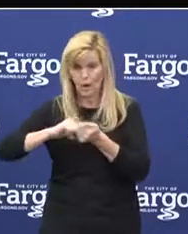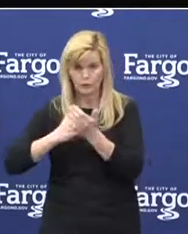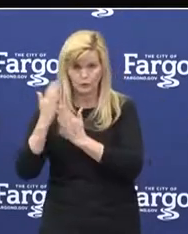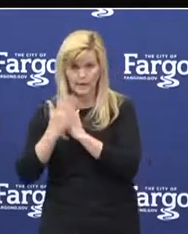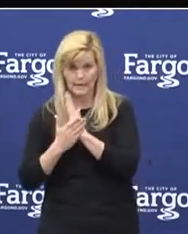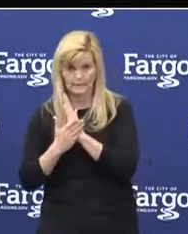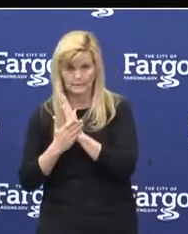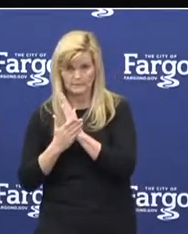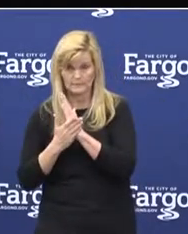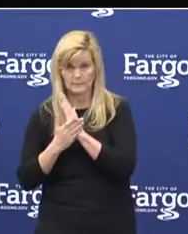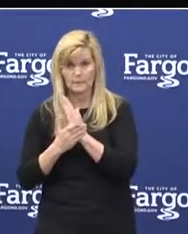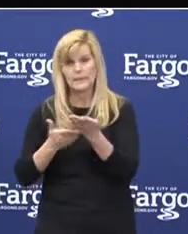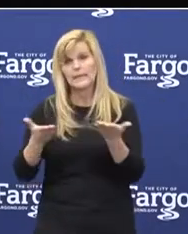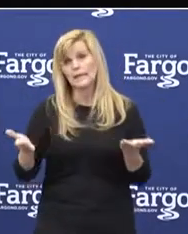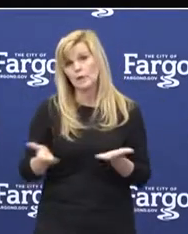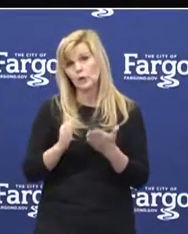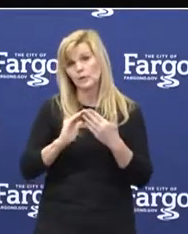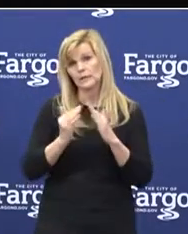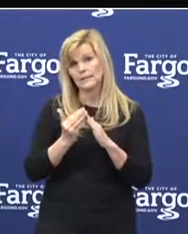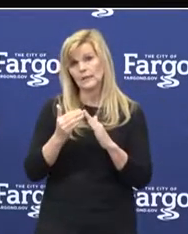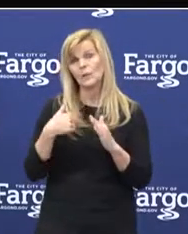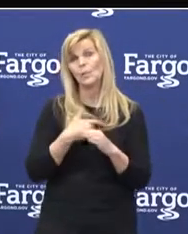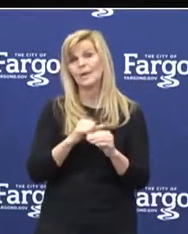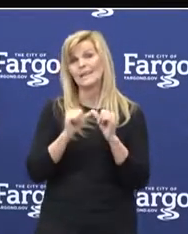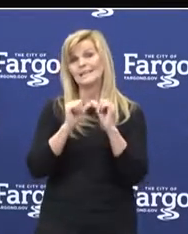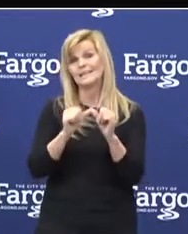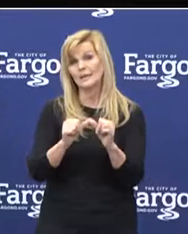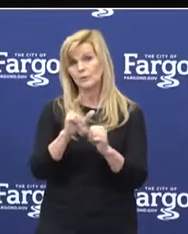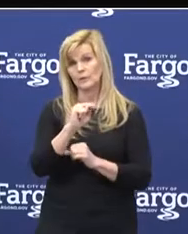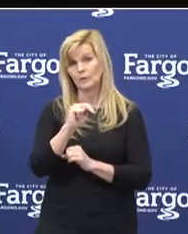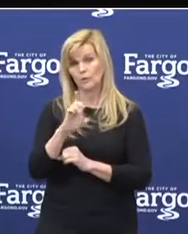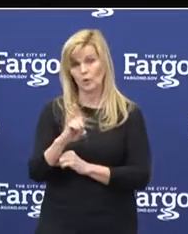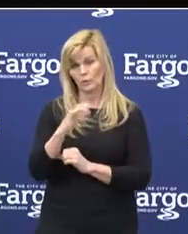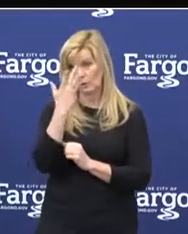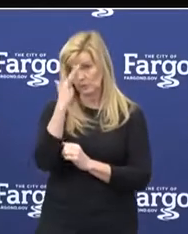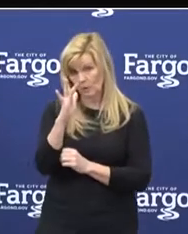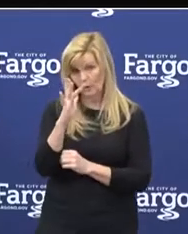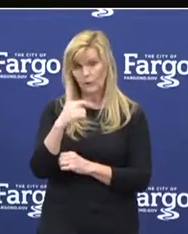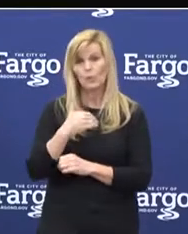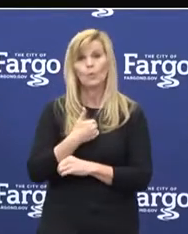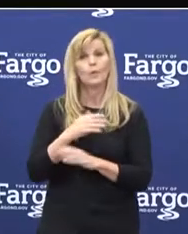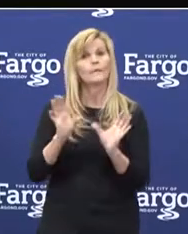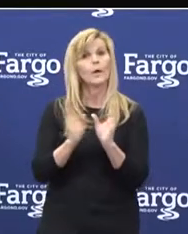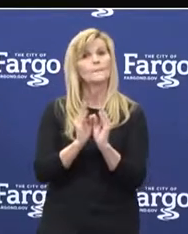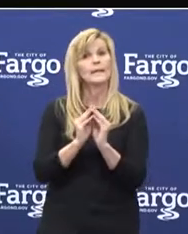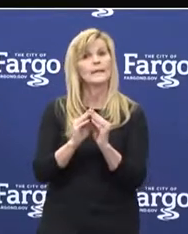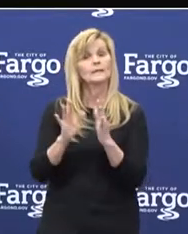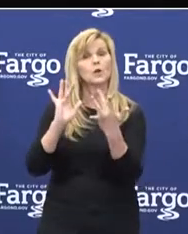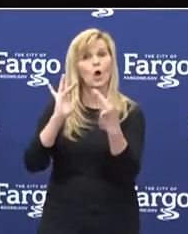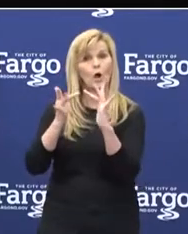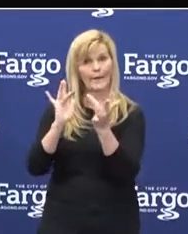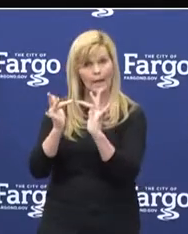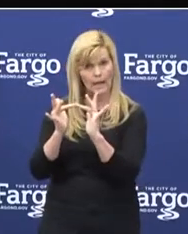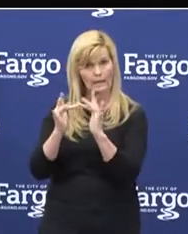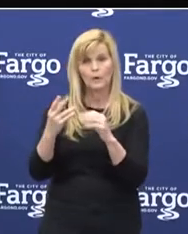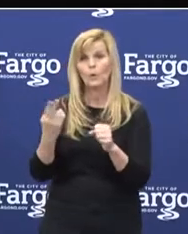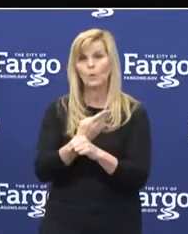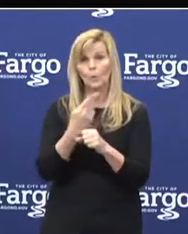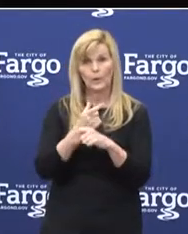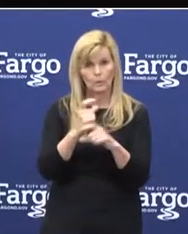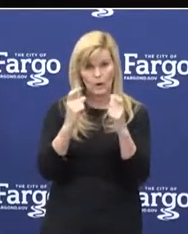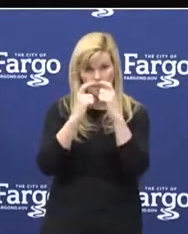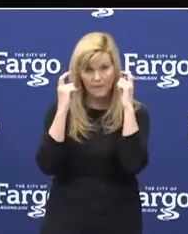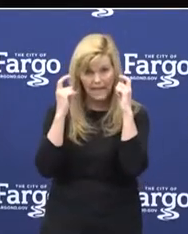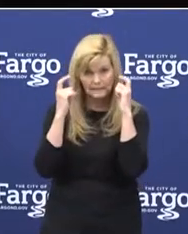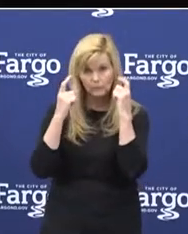At the City, we are continuing to be North Dakota Smart by continuing to have meetings online, wearing masks when we are